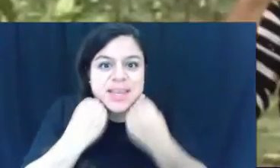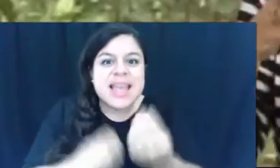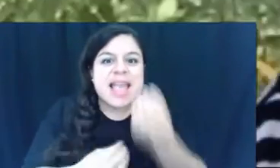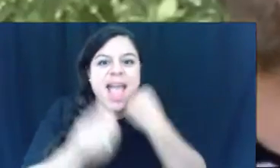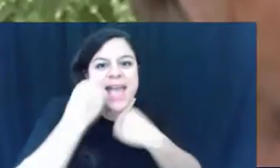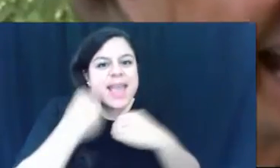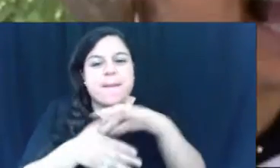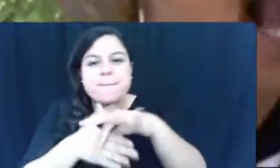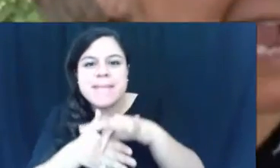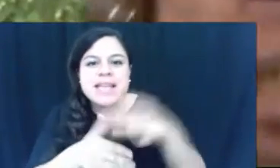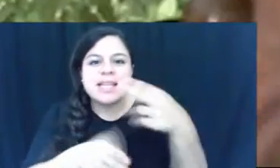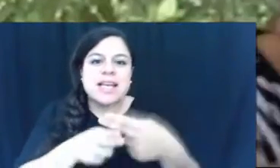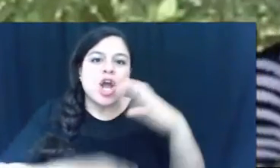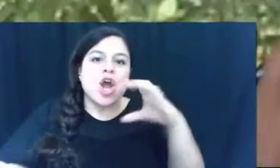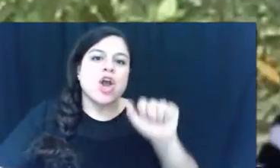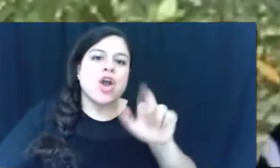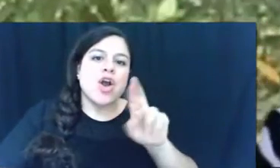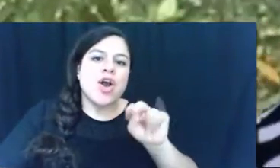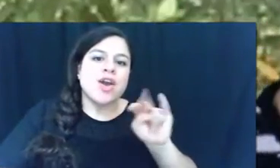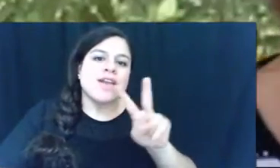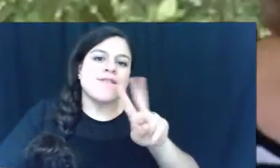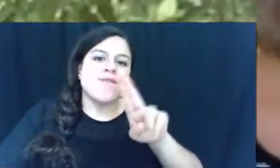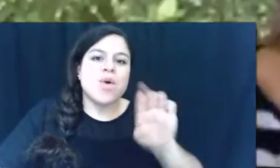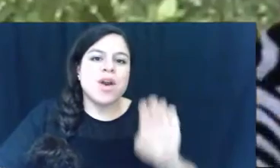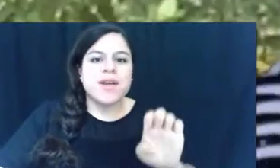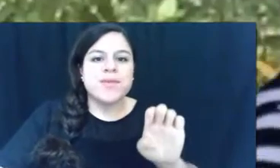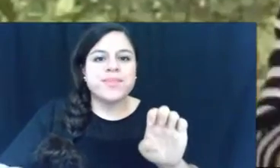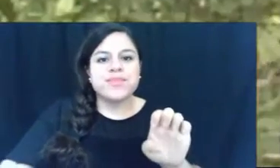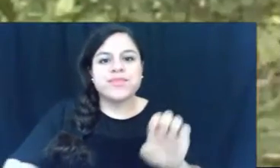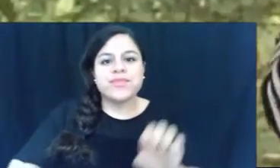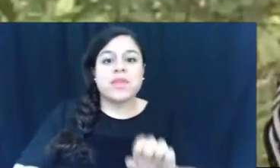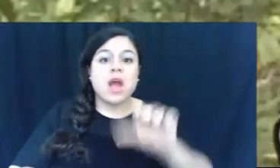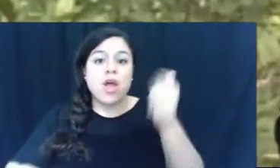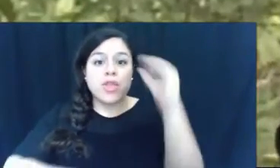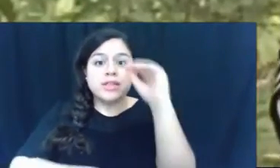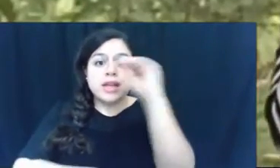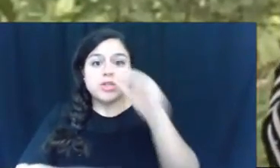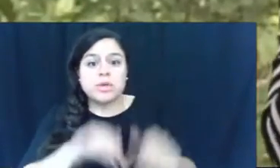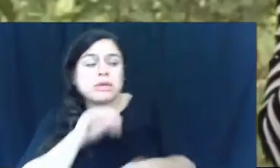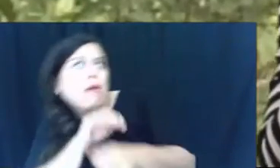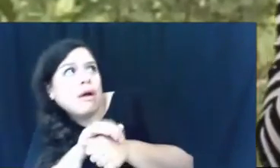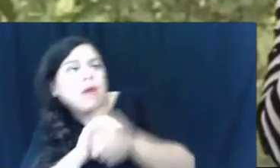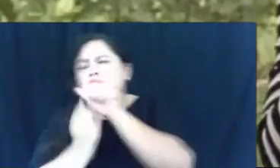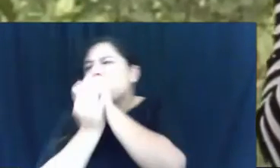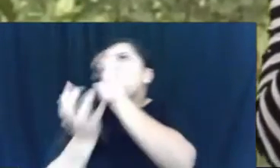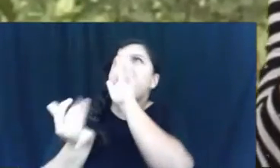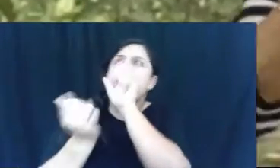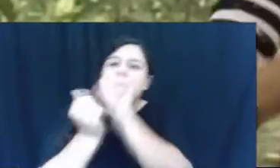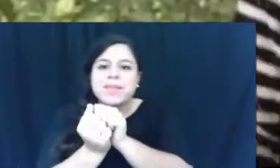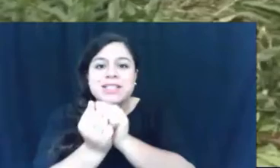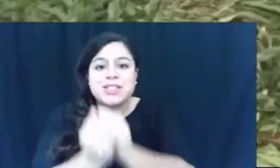He ate meat, he was a carnivore. They'd all hide when he would roar.